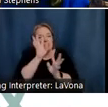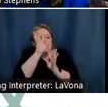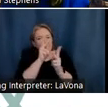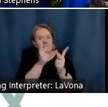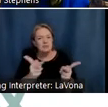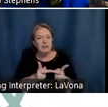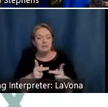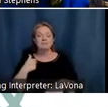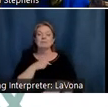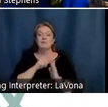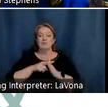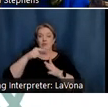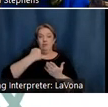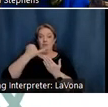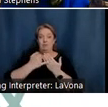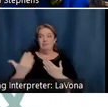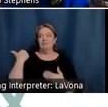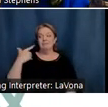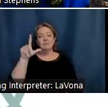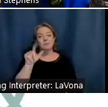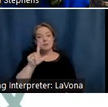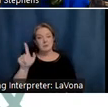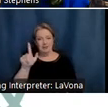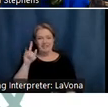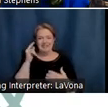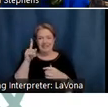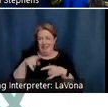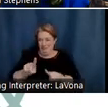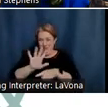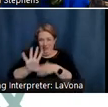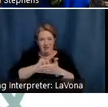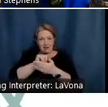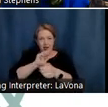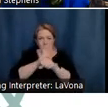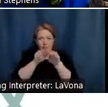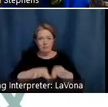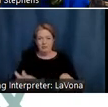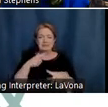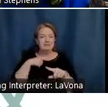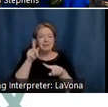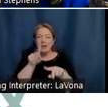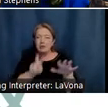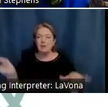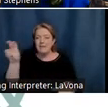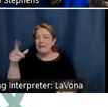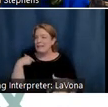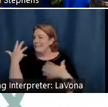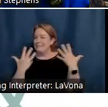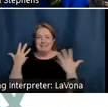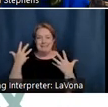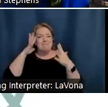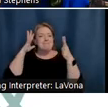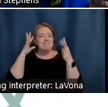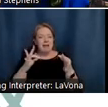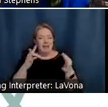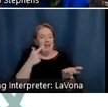summer of 2021, a time when travel was limited due to the COVID-19 pandemic. Longing for an adventure, we found inspiration in the recently